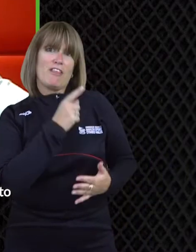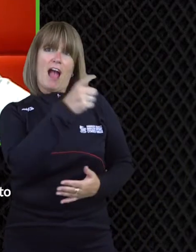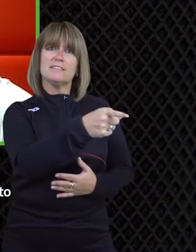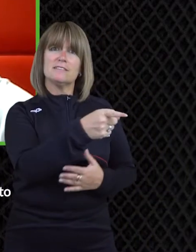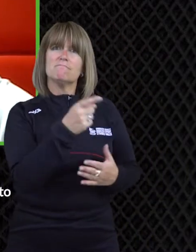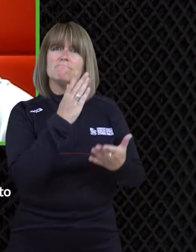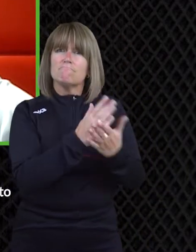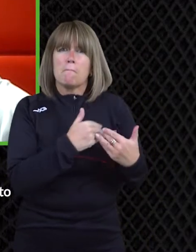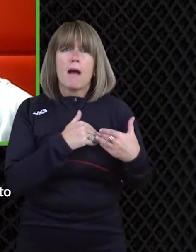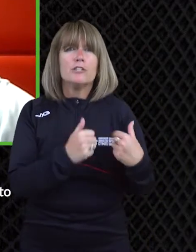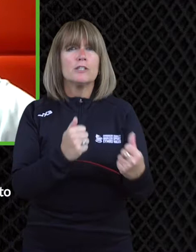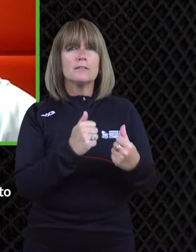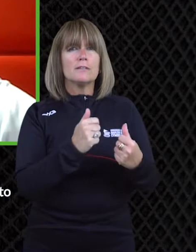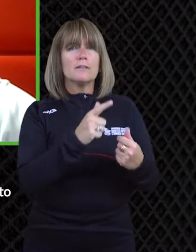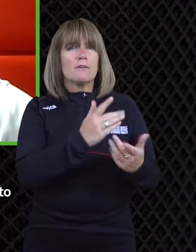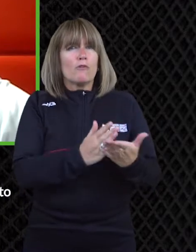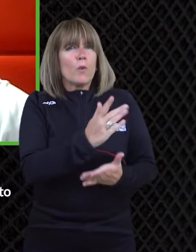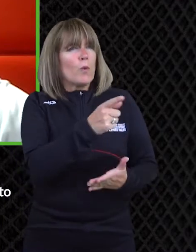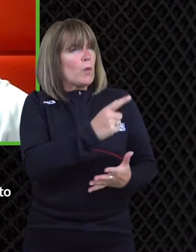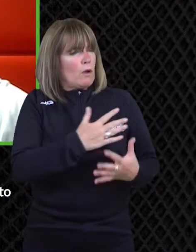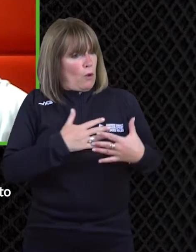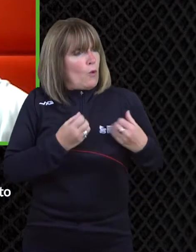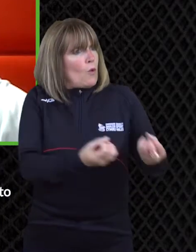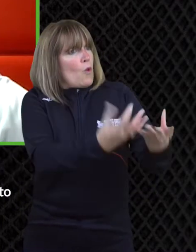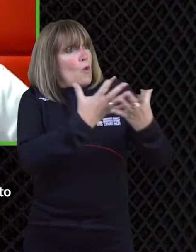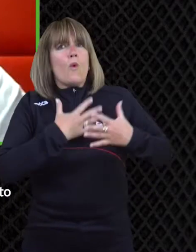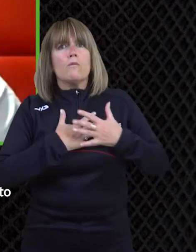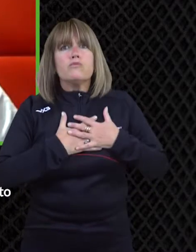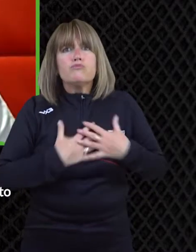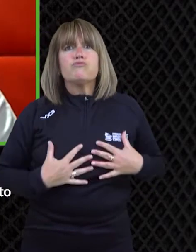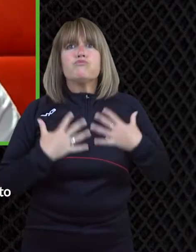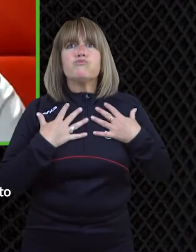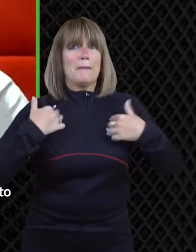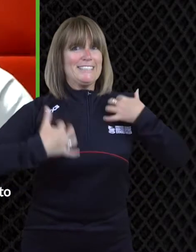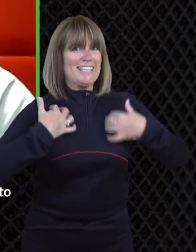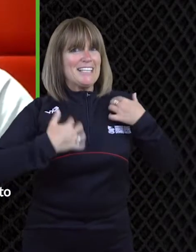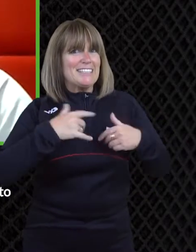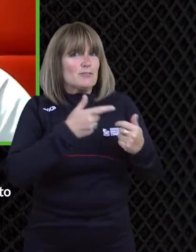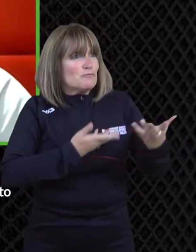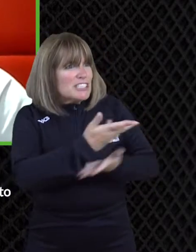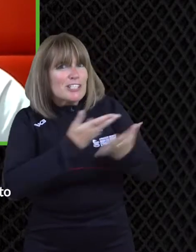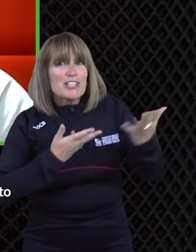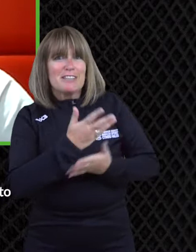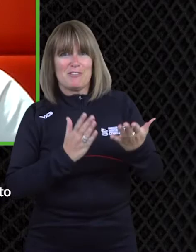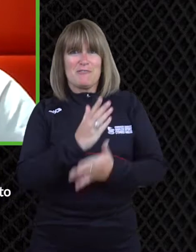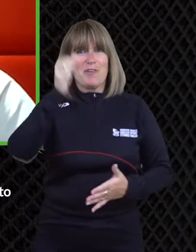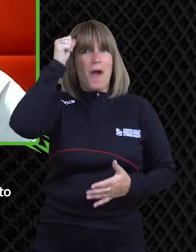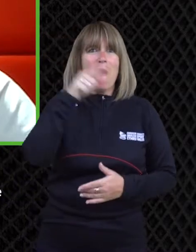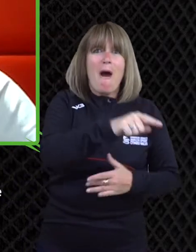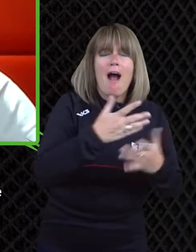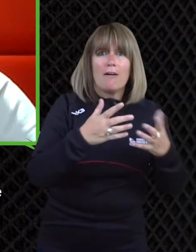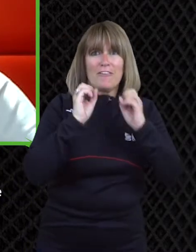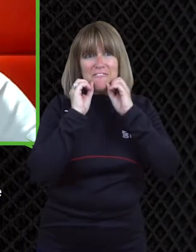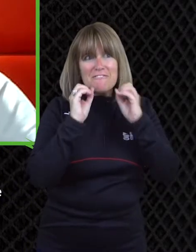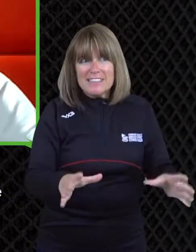passion really kind of comes through and i'm really excited to get into this discussion because i know you're going to have fantastic insight into that so